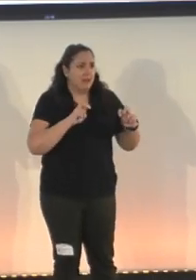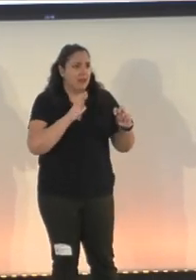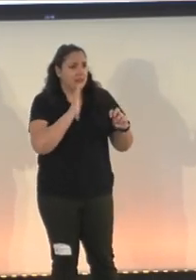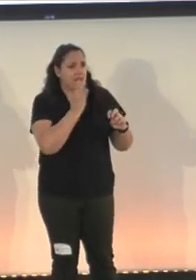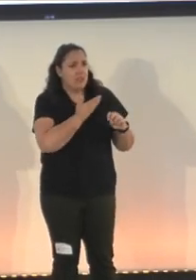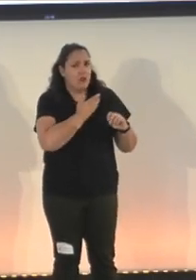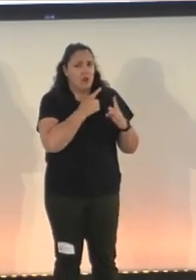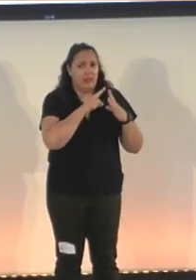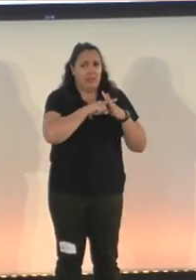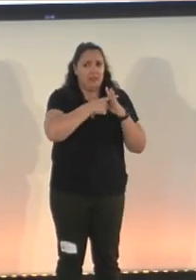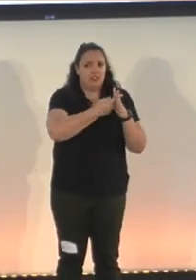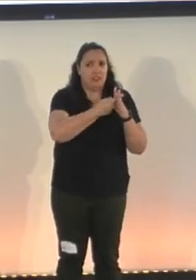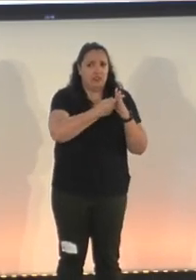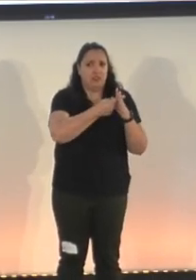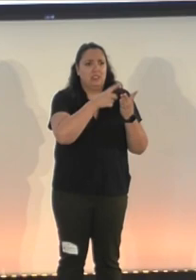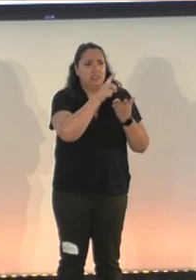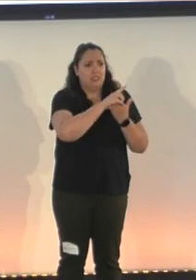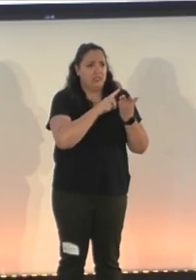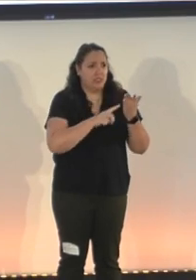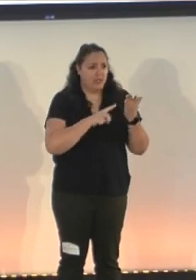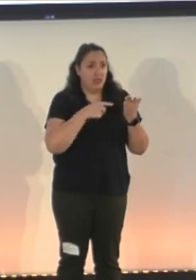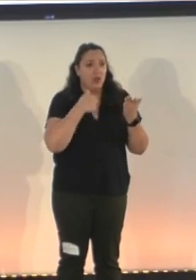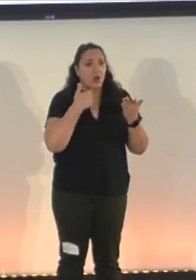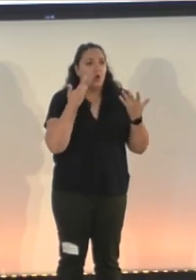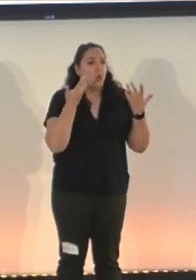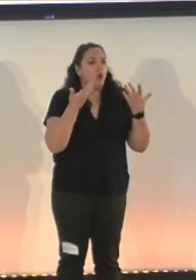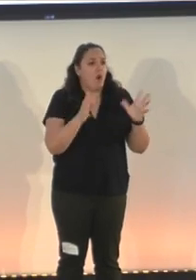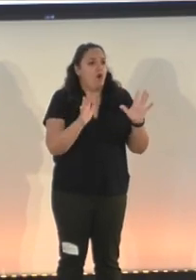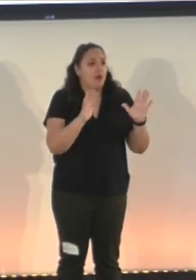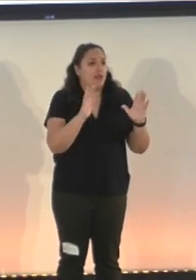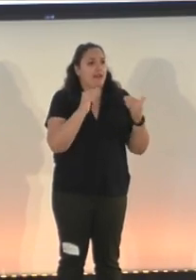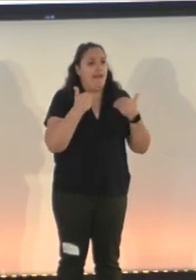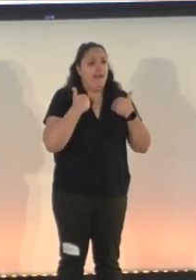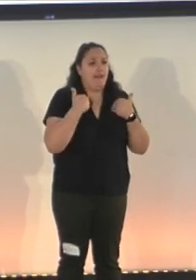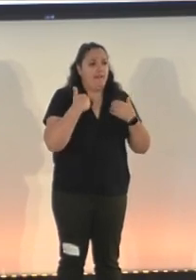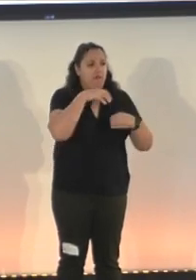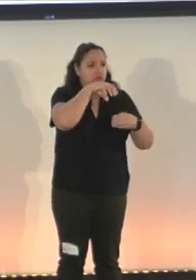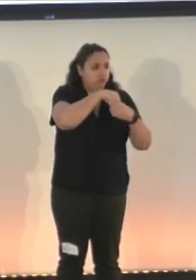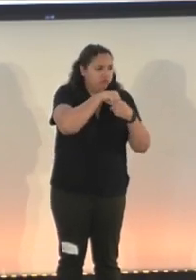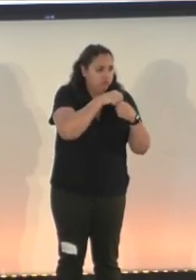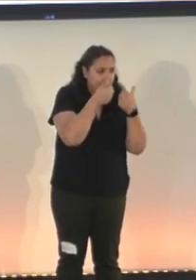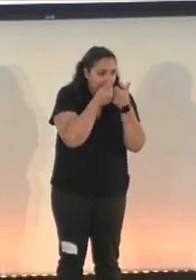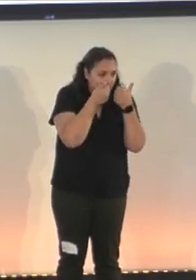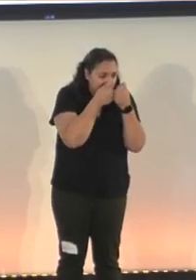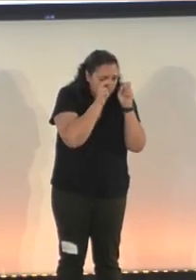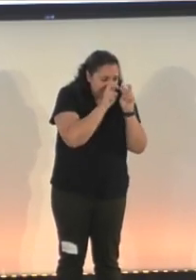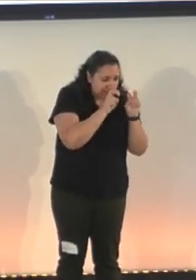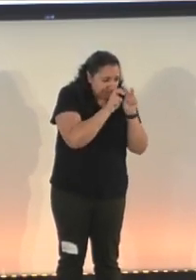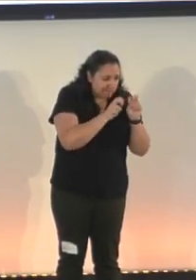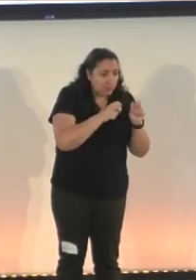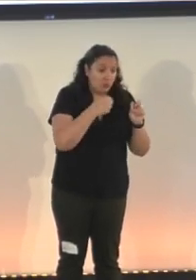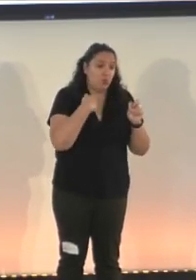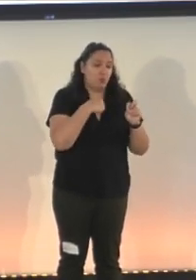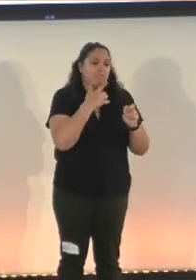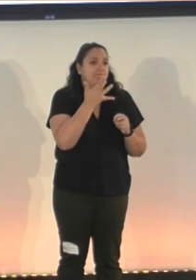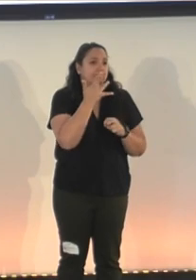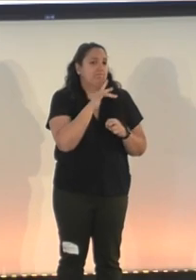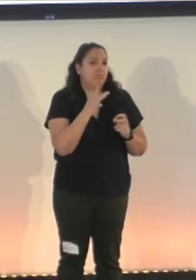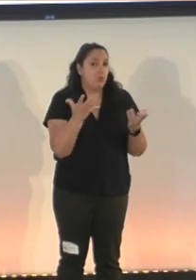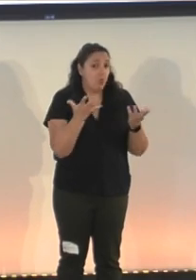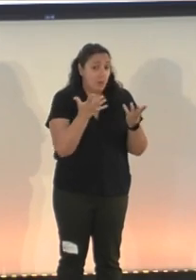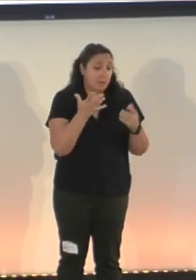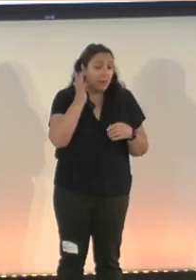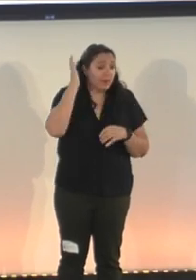uh, design and what we already had in the game. Uh, so we were very fortunate that many of our